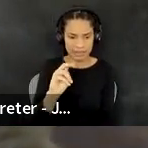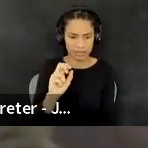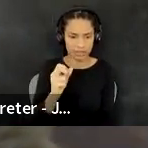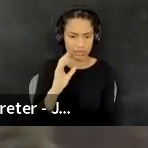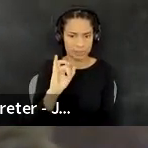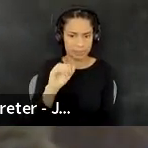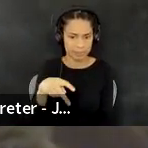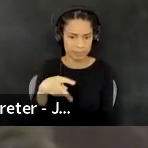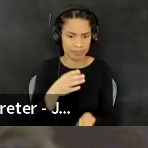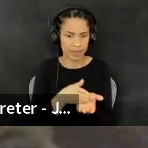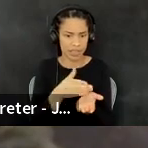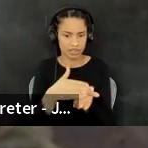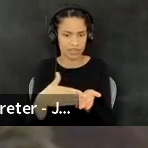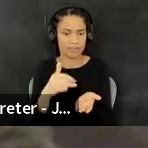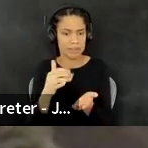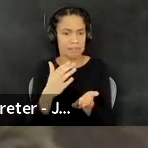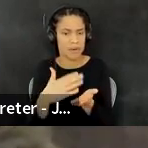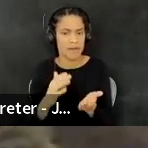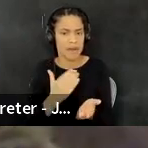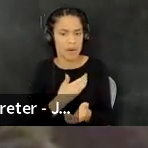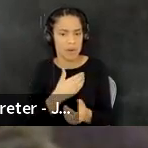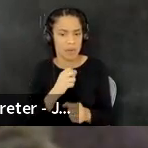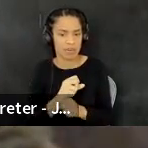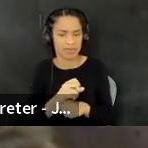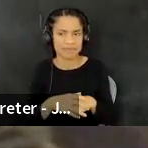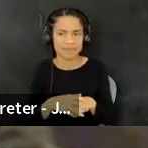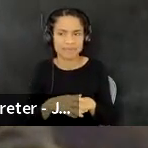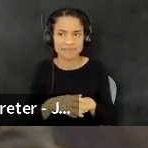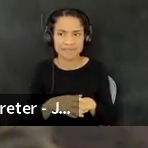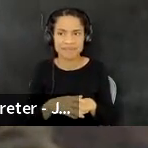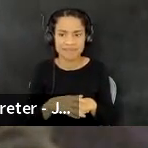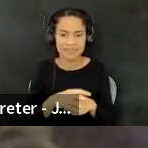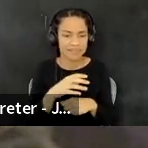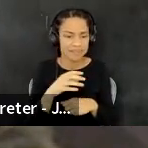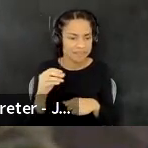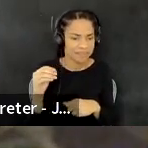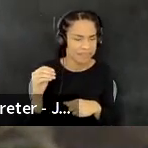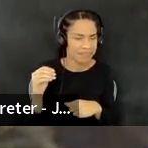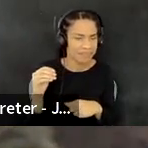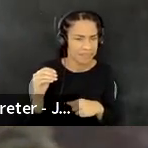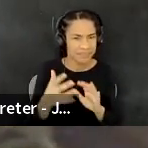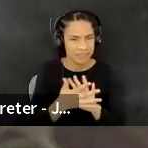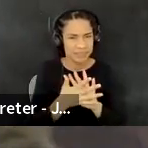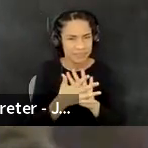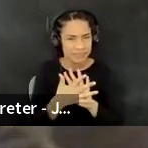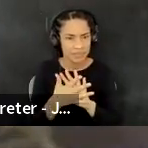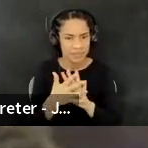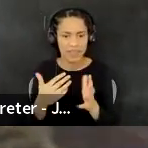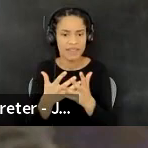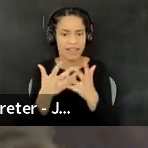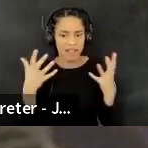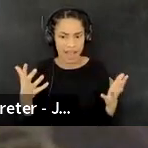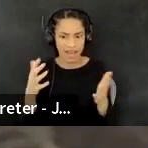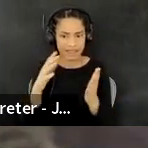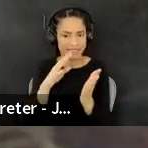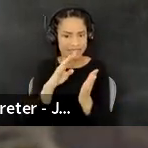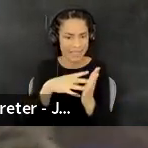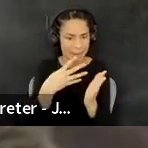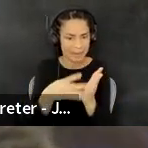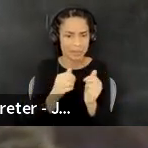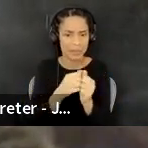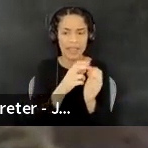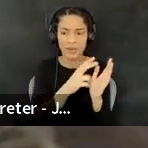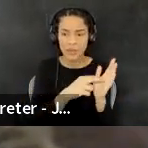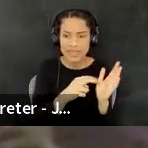yeah, think there's a whole syllabus with the readings and